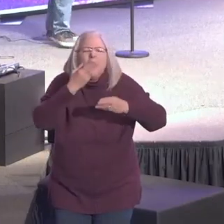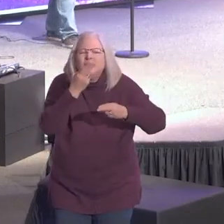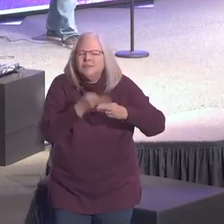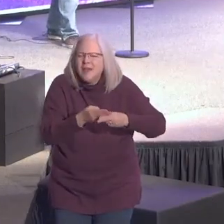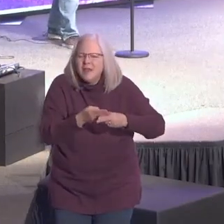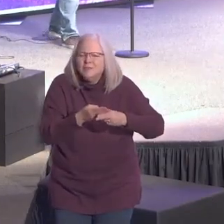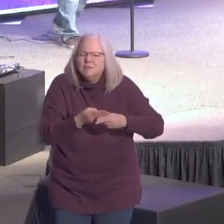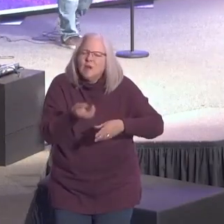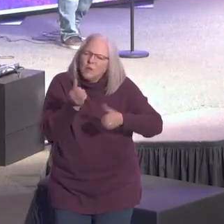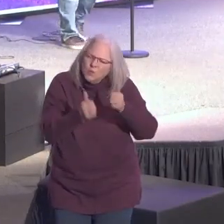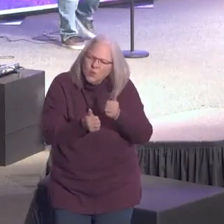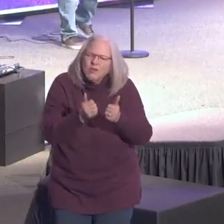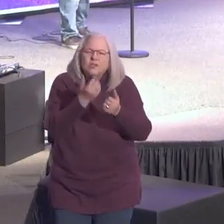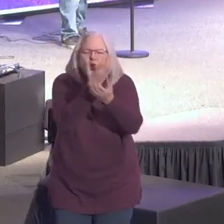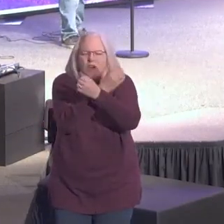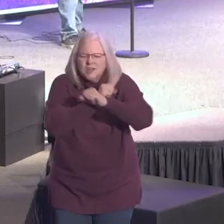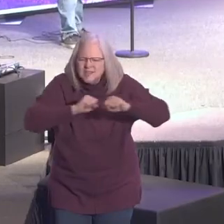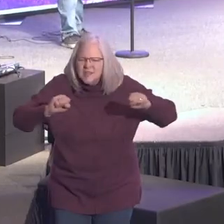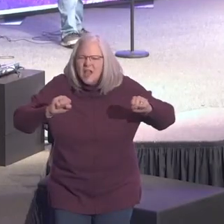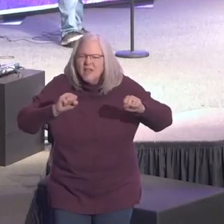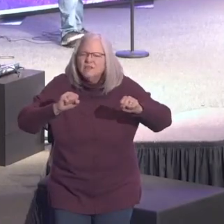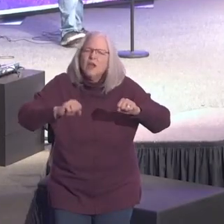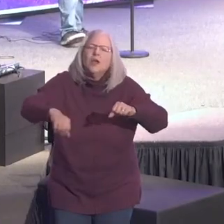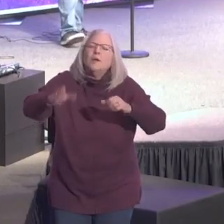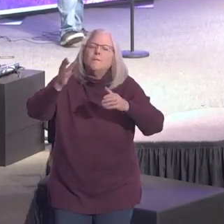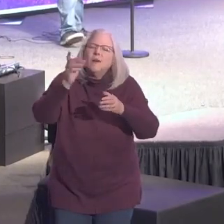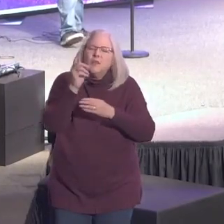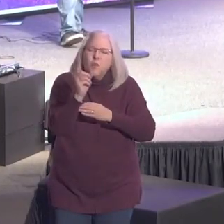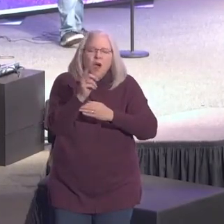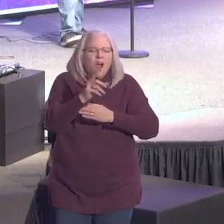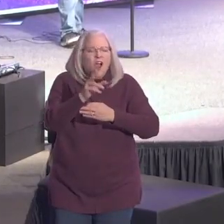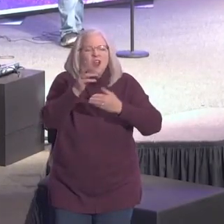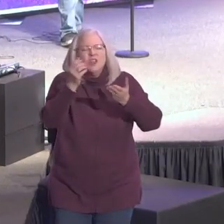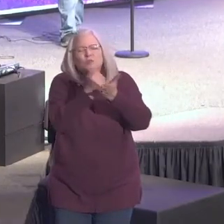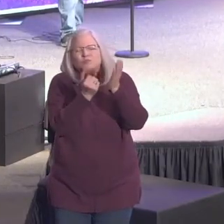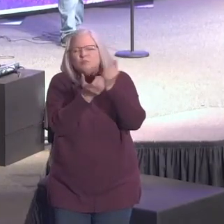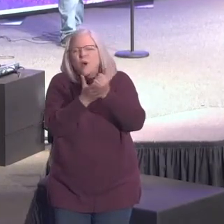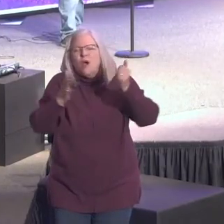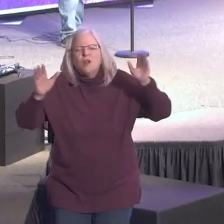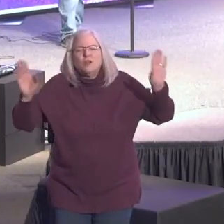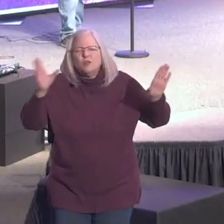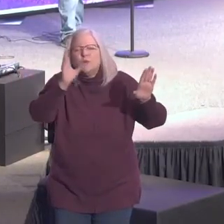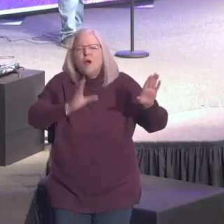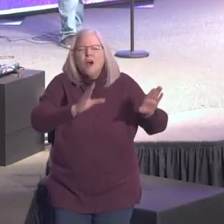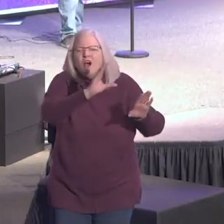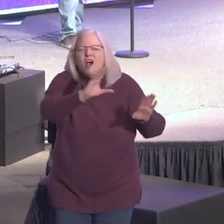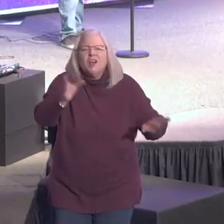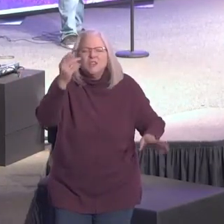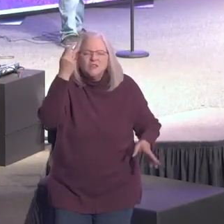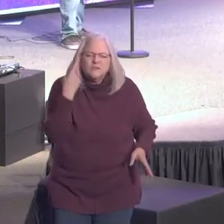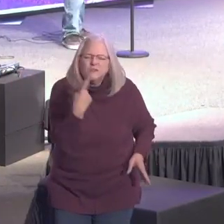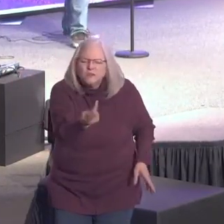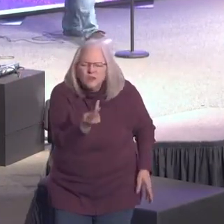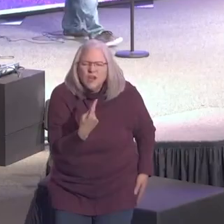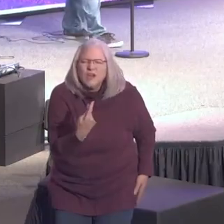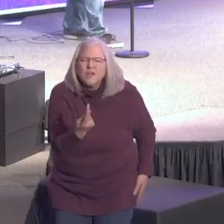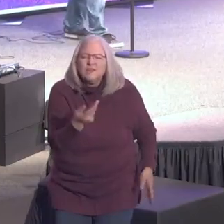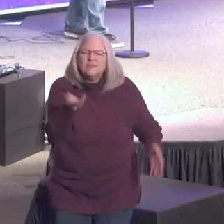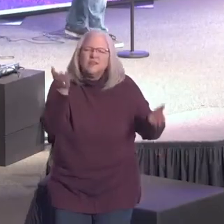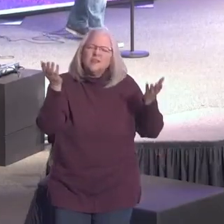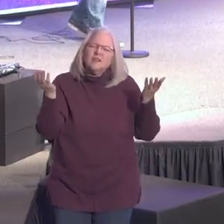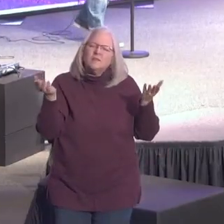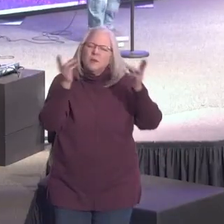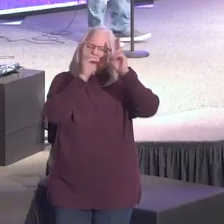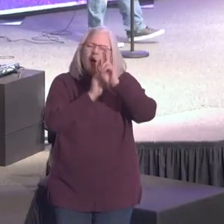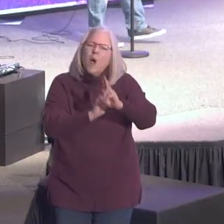might be saved, the name of the one who hung on a cross for me and for us. May that name be honored here and be honored in our